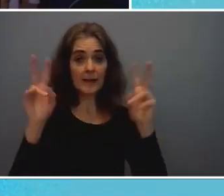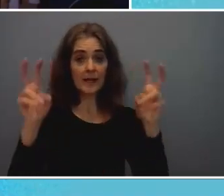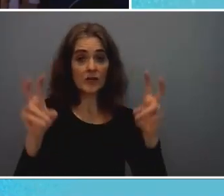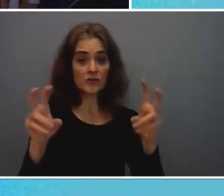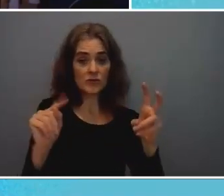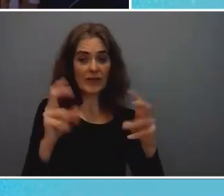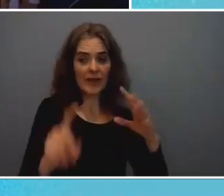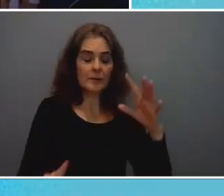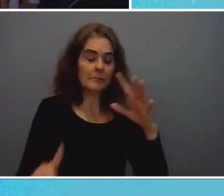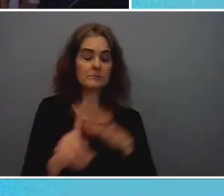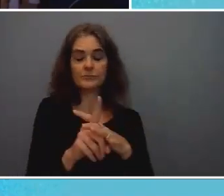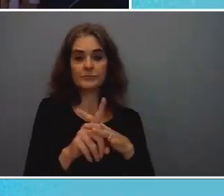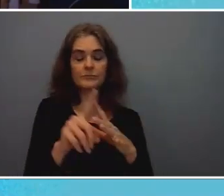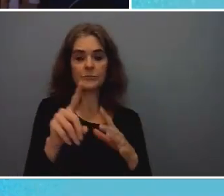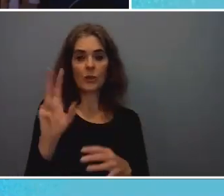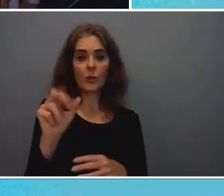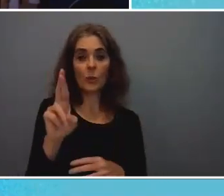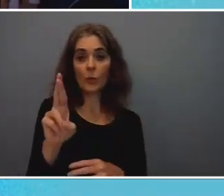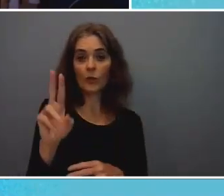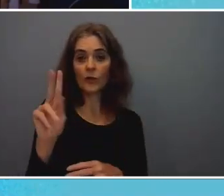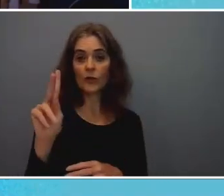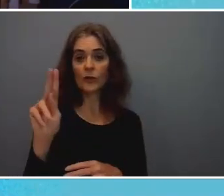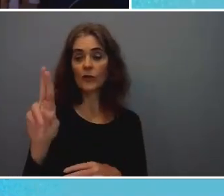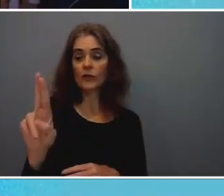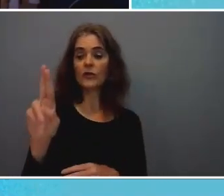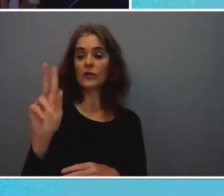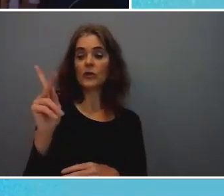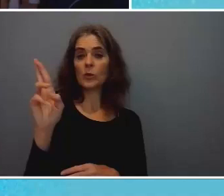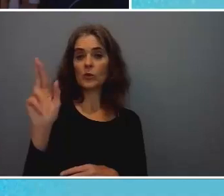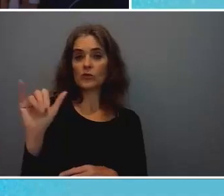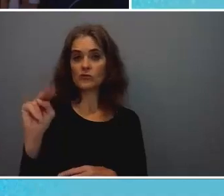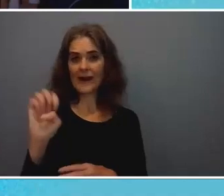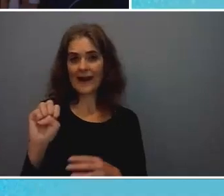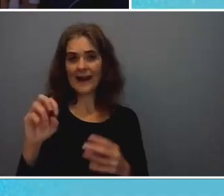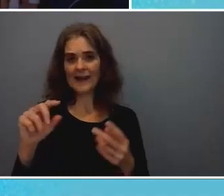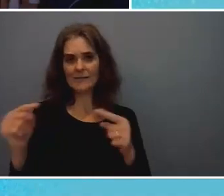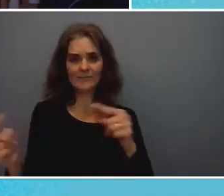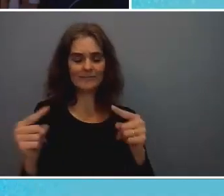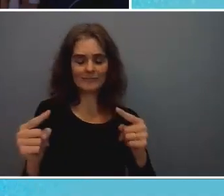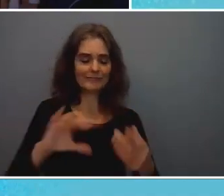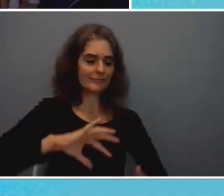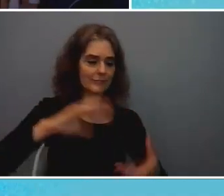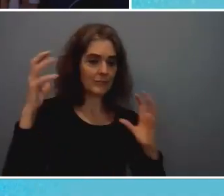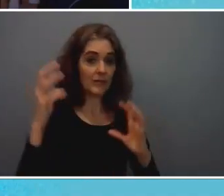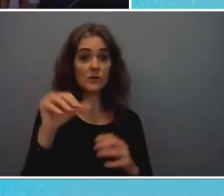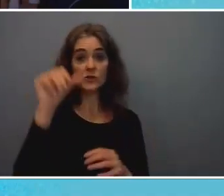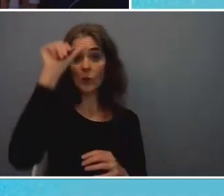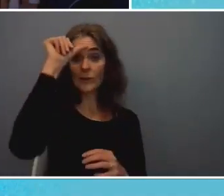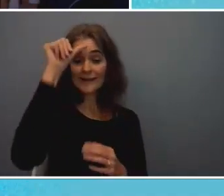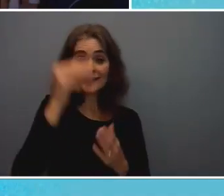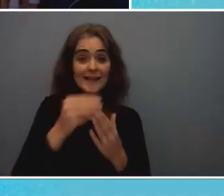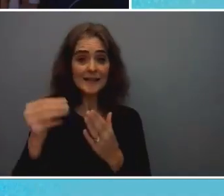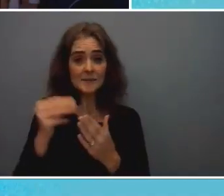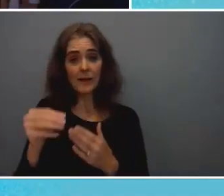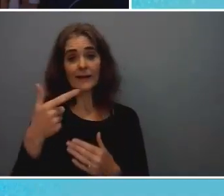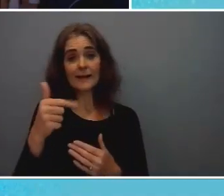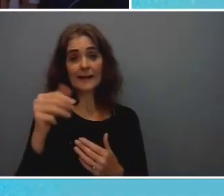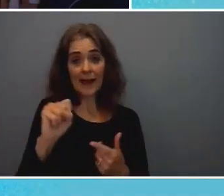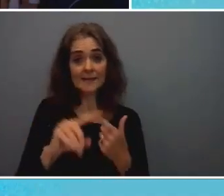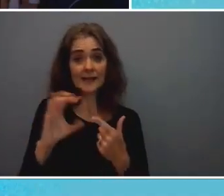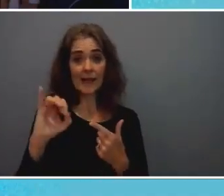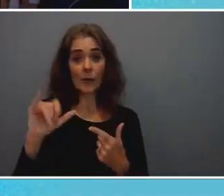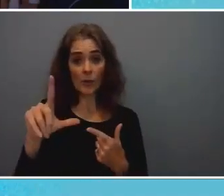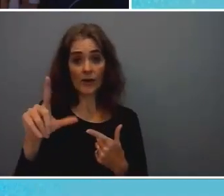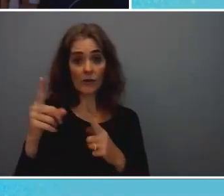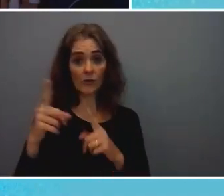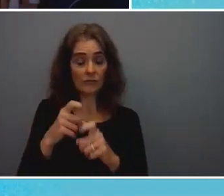ukraine and india is buying as much gas and oil from russia as it possibly can why you just heard why because india